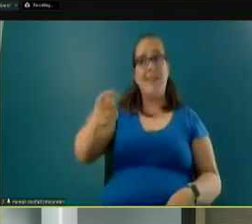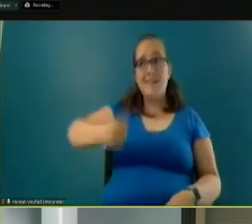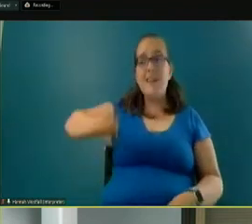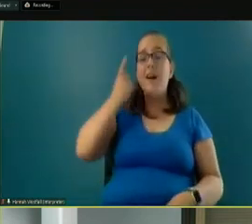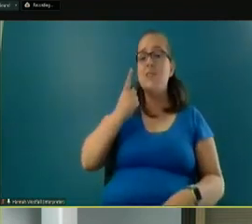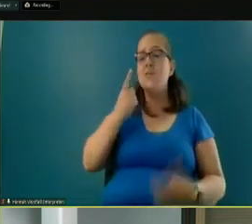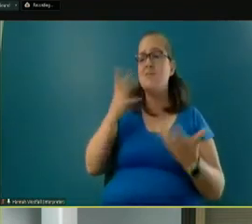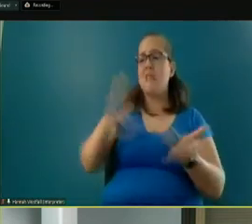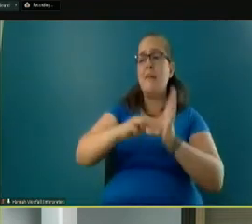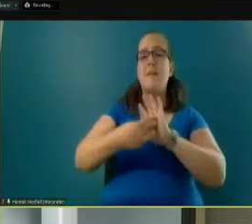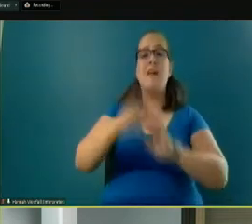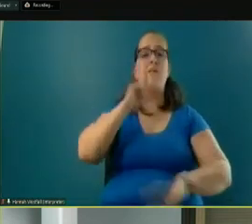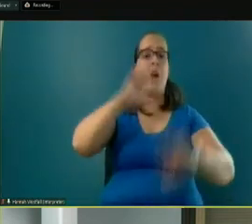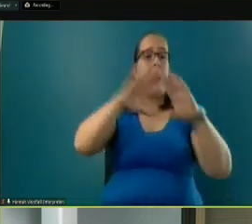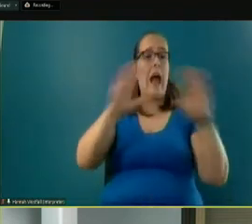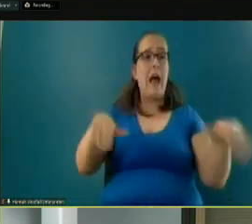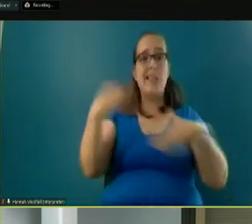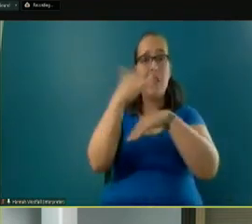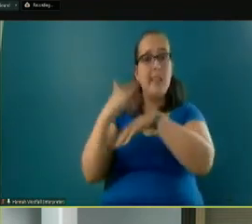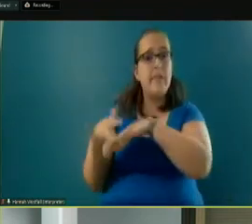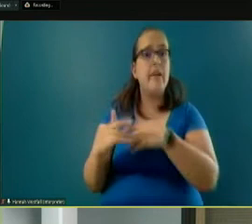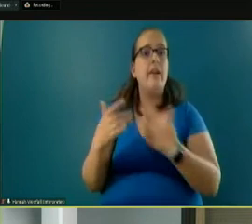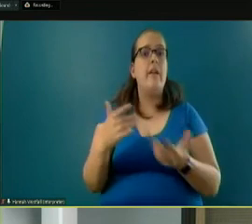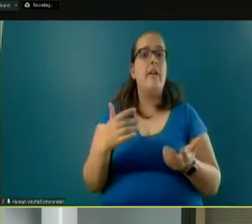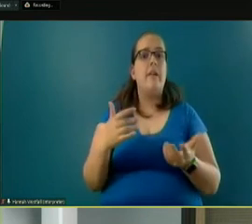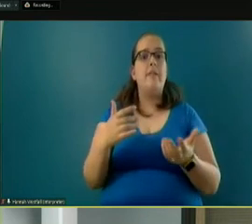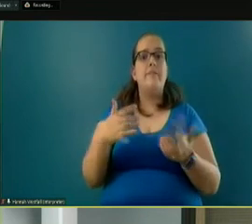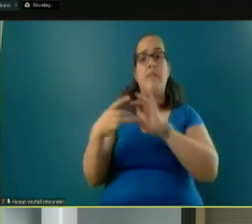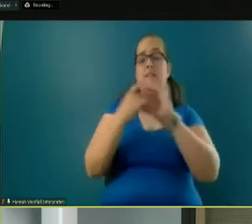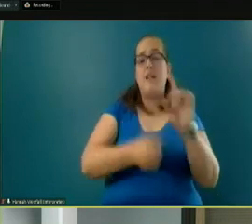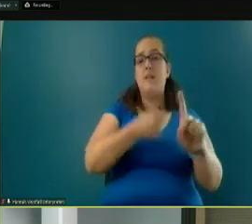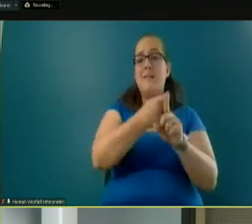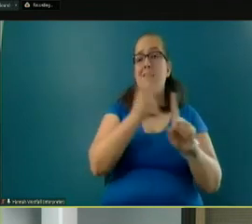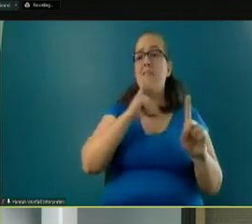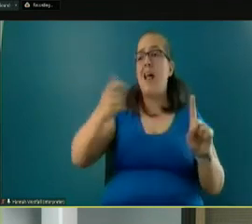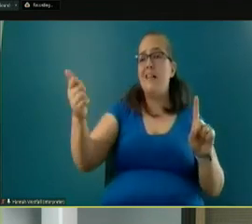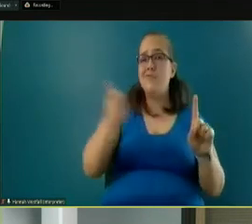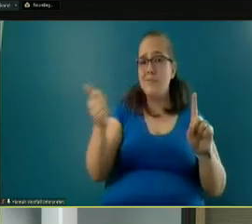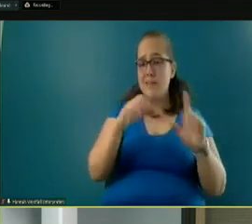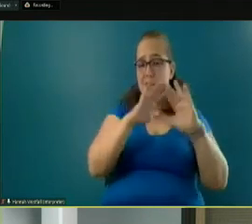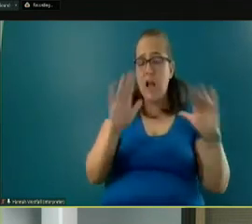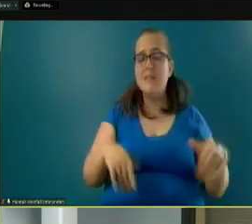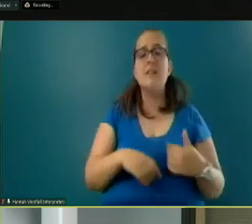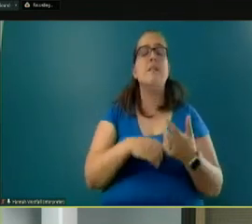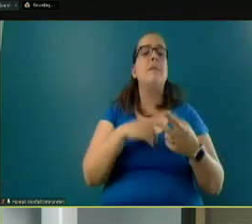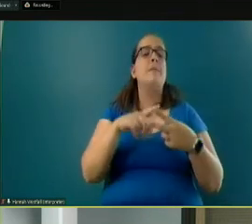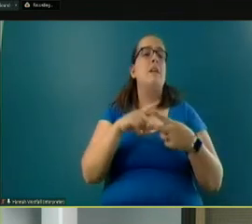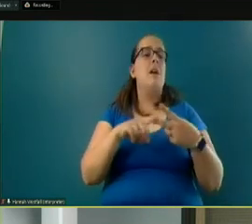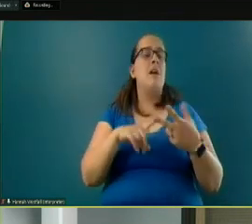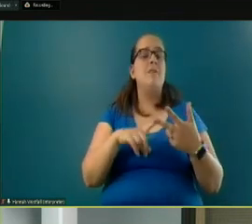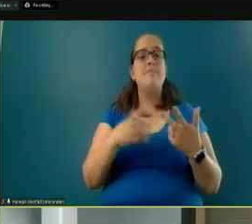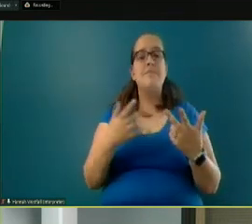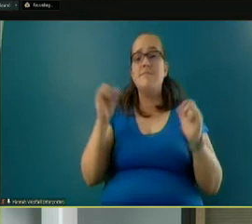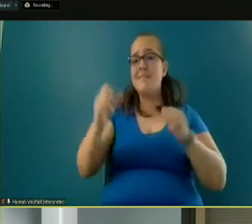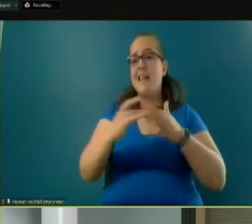what that means for our housing supply. There will have associated impacts on our transportation systems. Certainly could